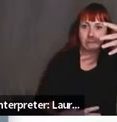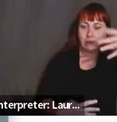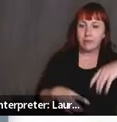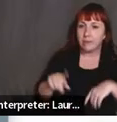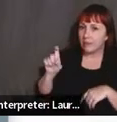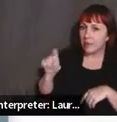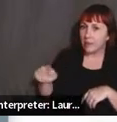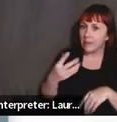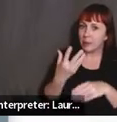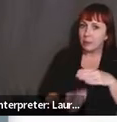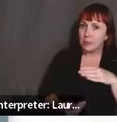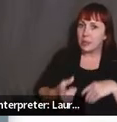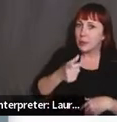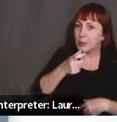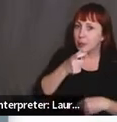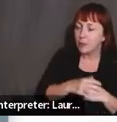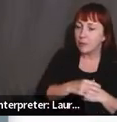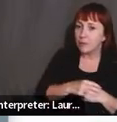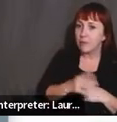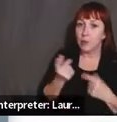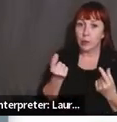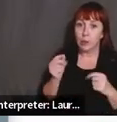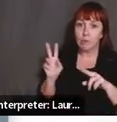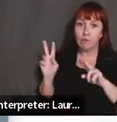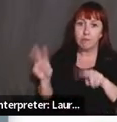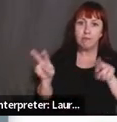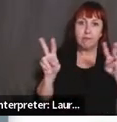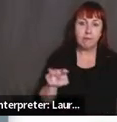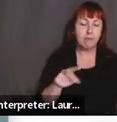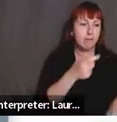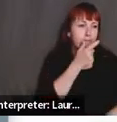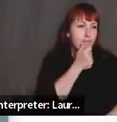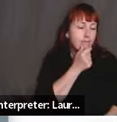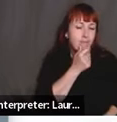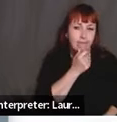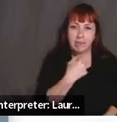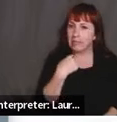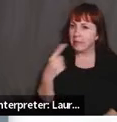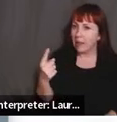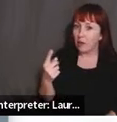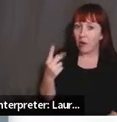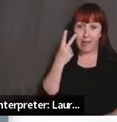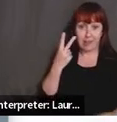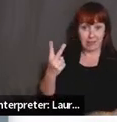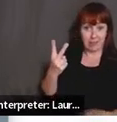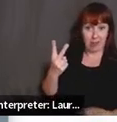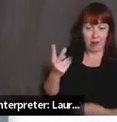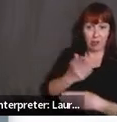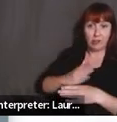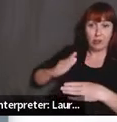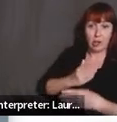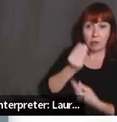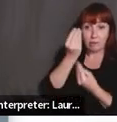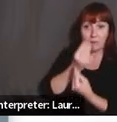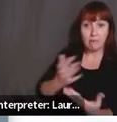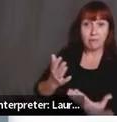missing. So she'll have them walk around the room and determine what's missing from what they have shared. And so if they didn't mention that there are